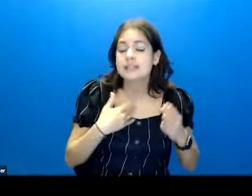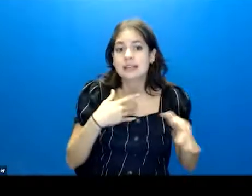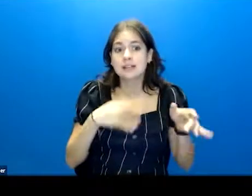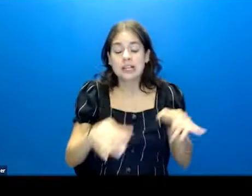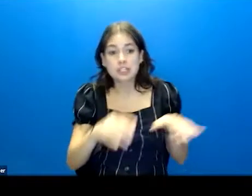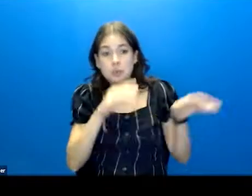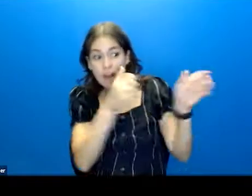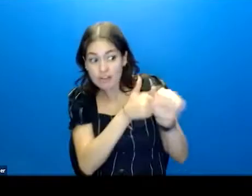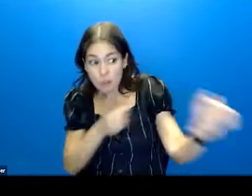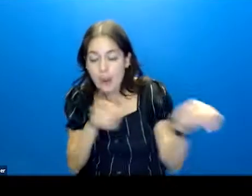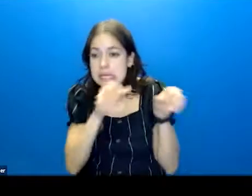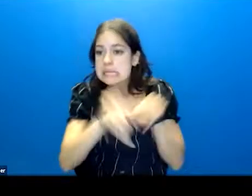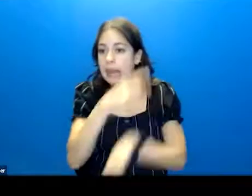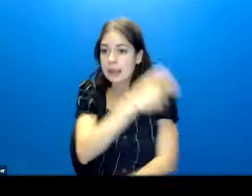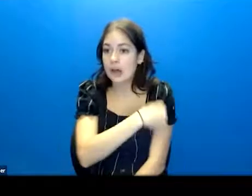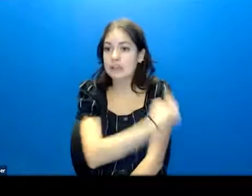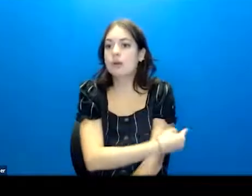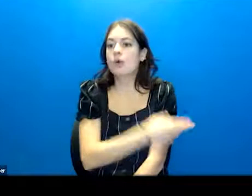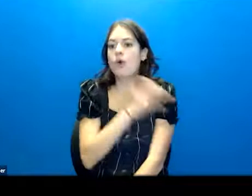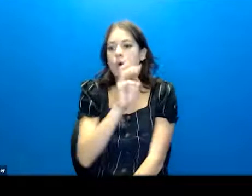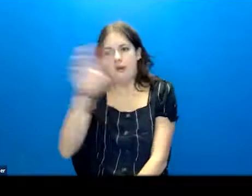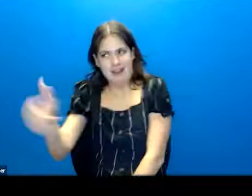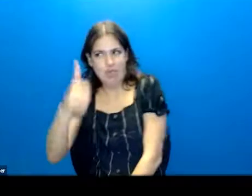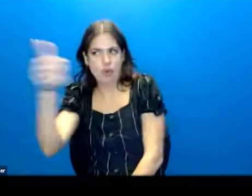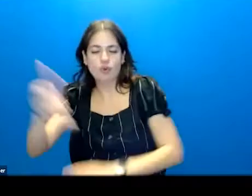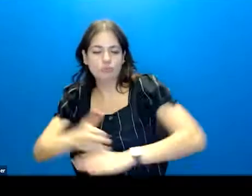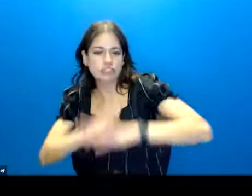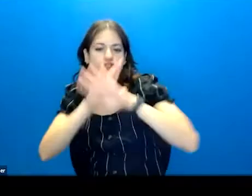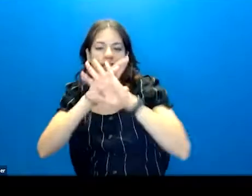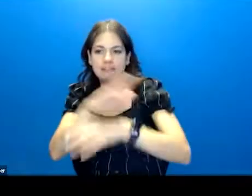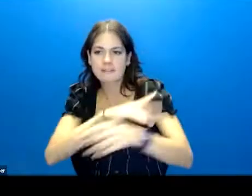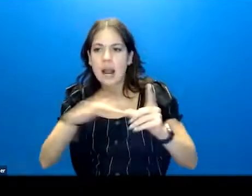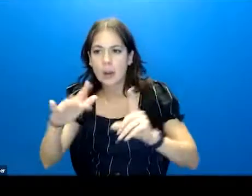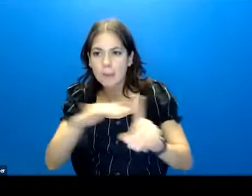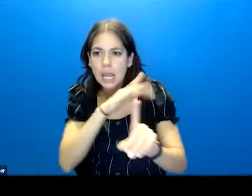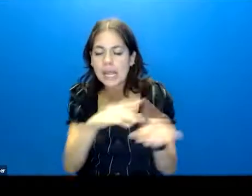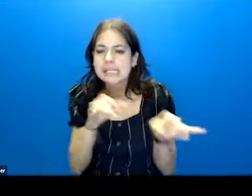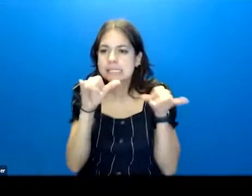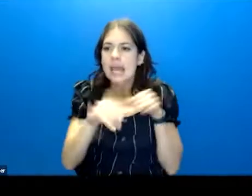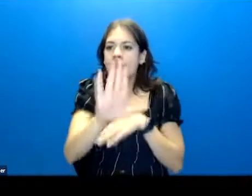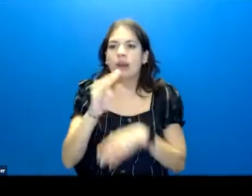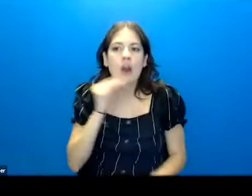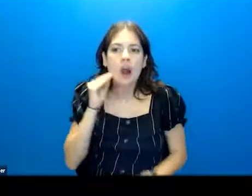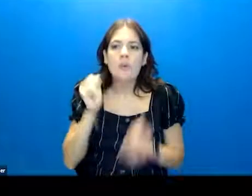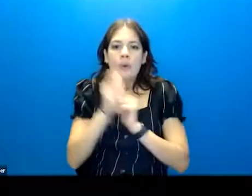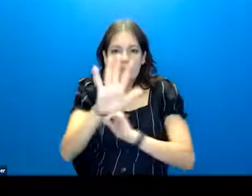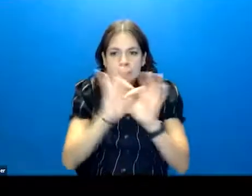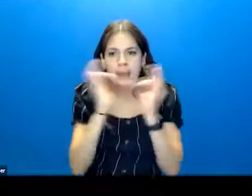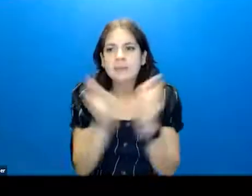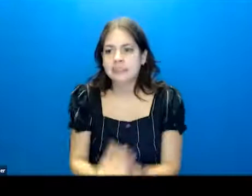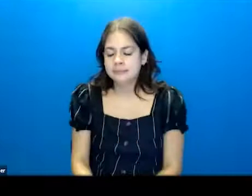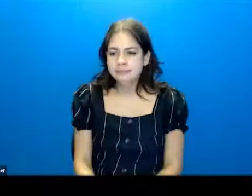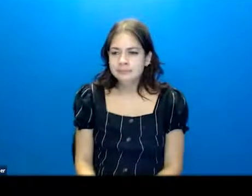the hospital or some other restrictive environment and stay in their home with their loved ones,